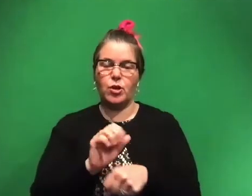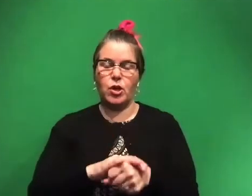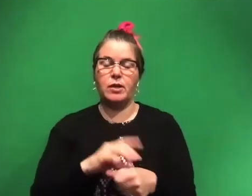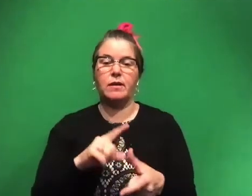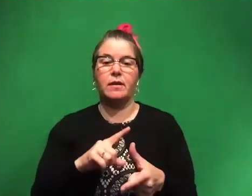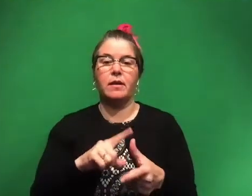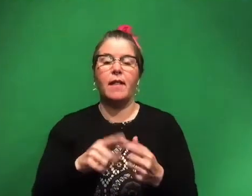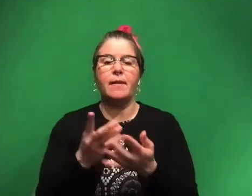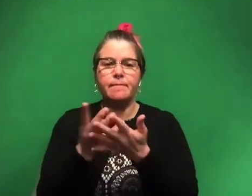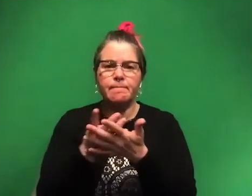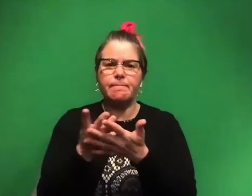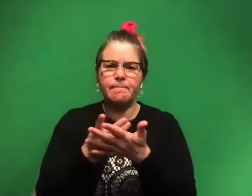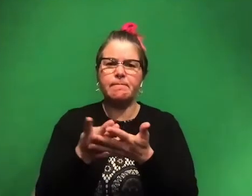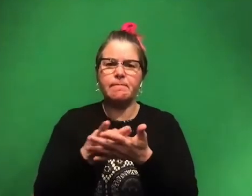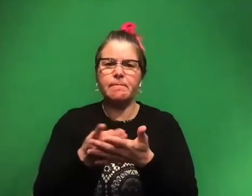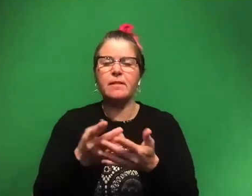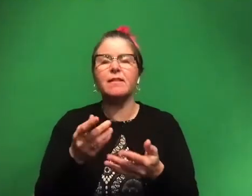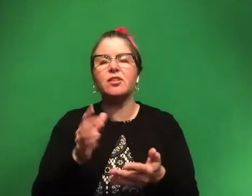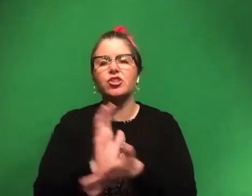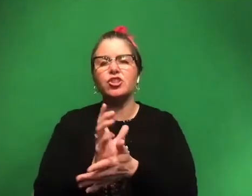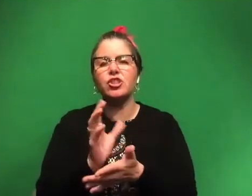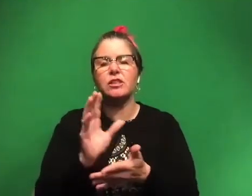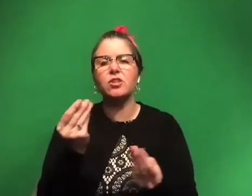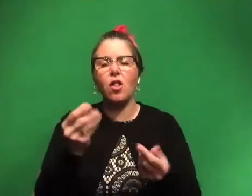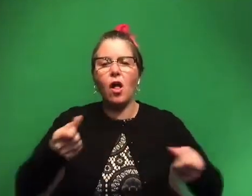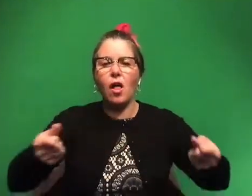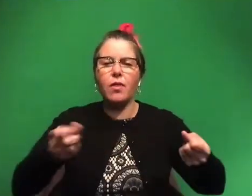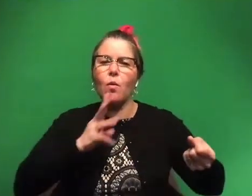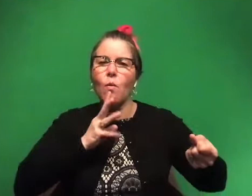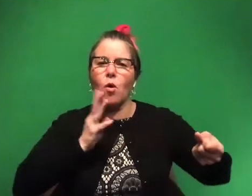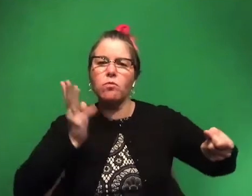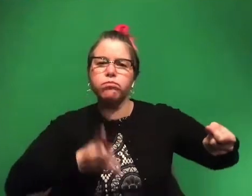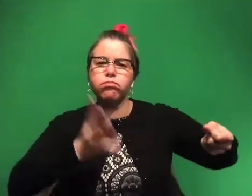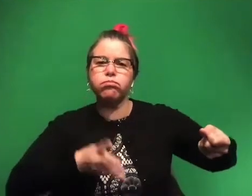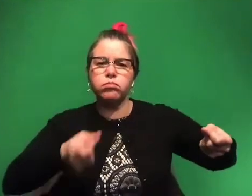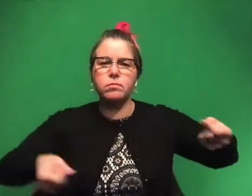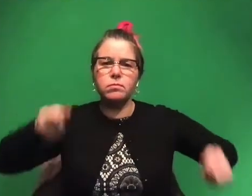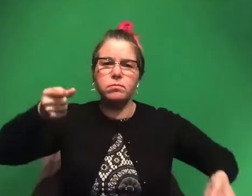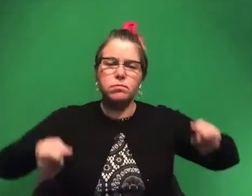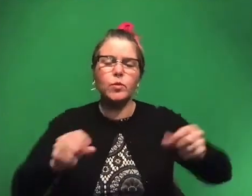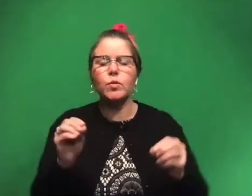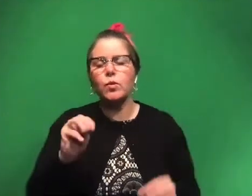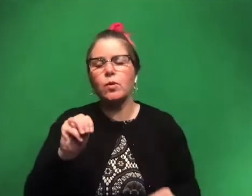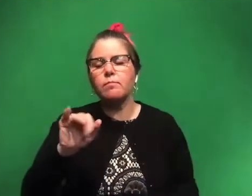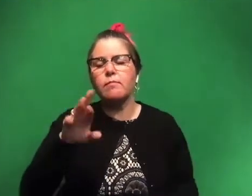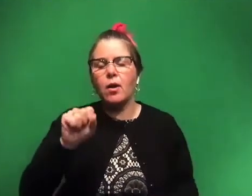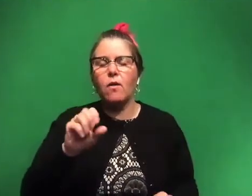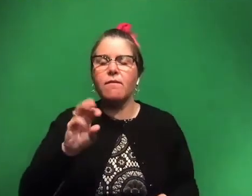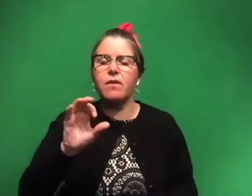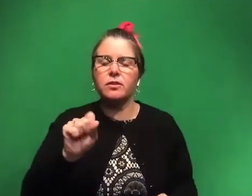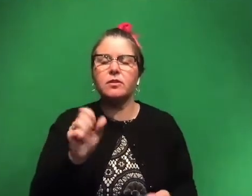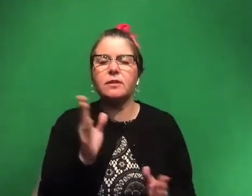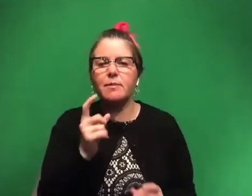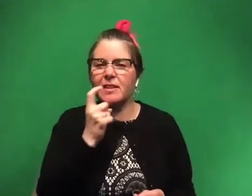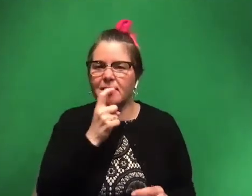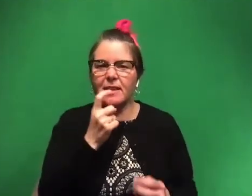sifted through it. So we put it in some cheesecloth and we ran a water hose to make sure there were no microfossils, like small teeth, little vertebrae,